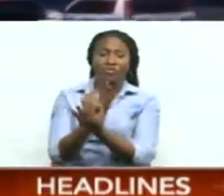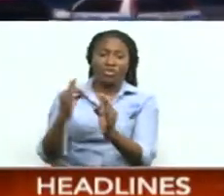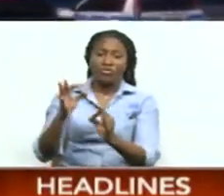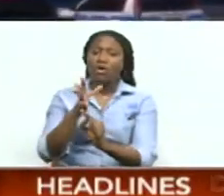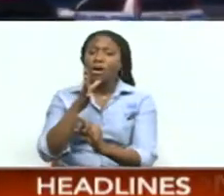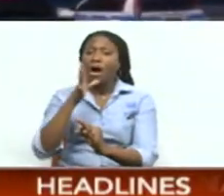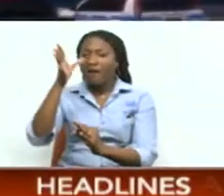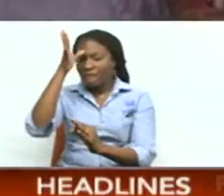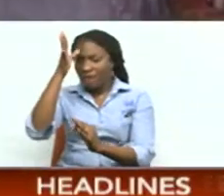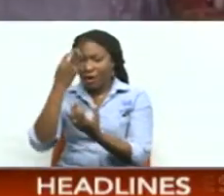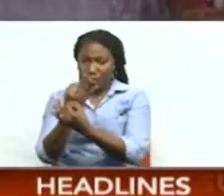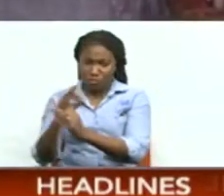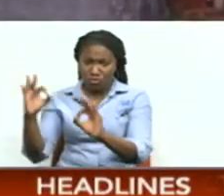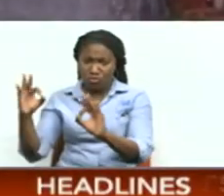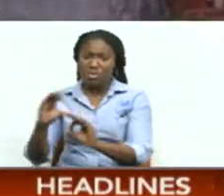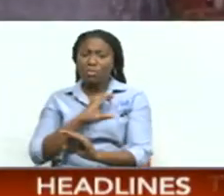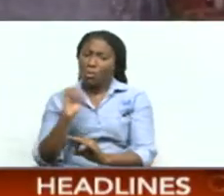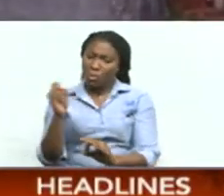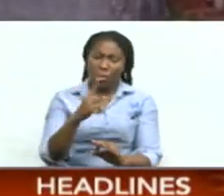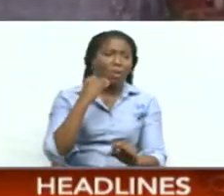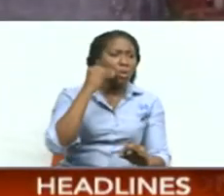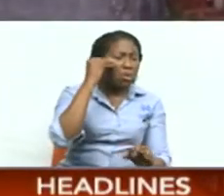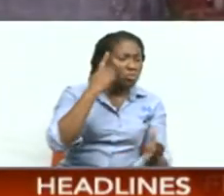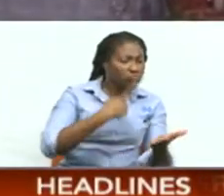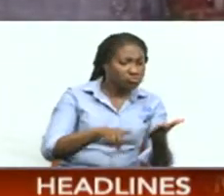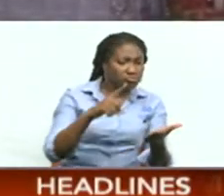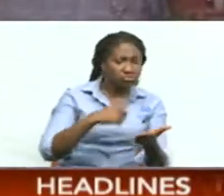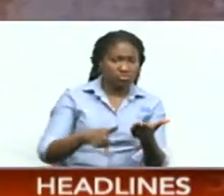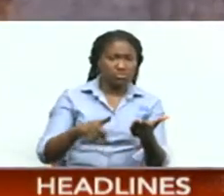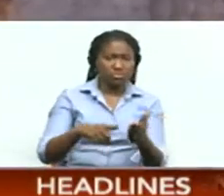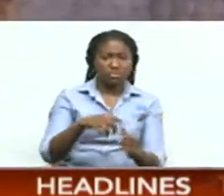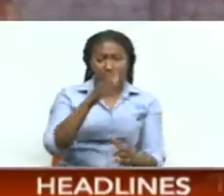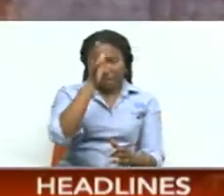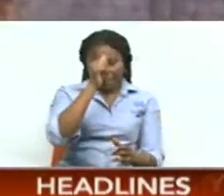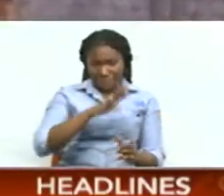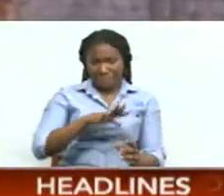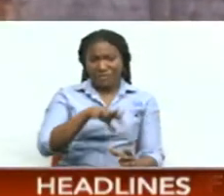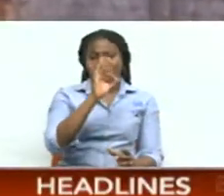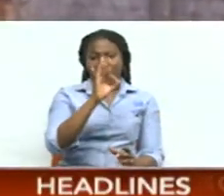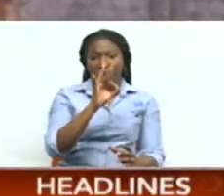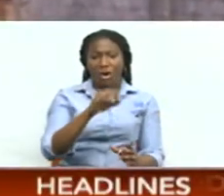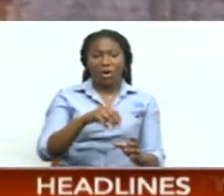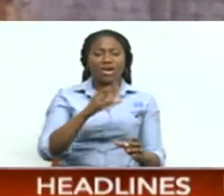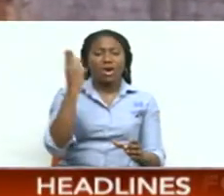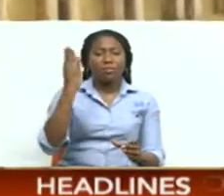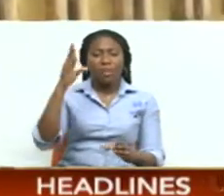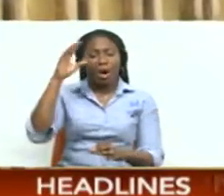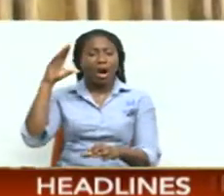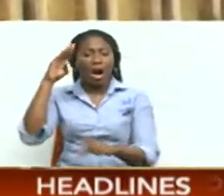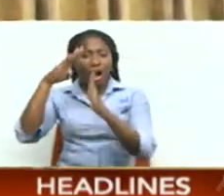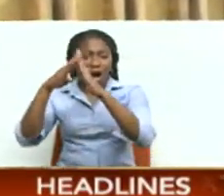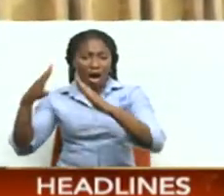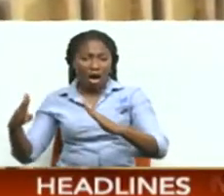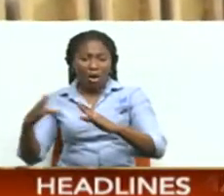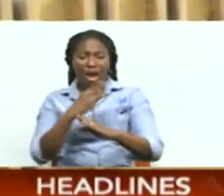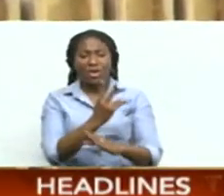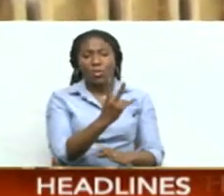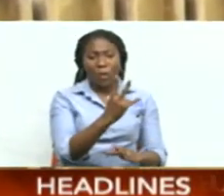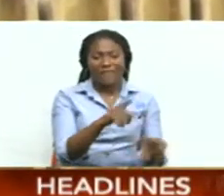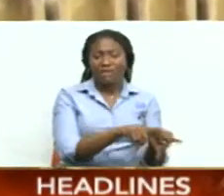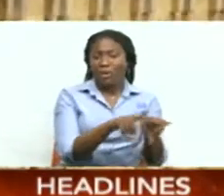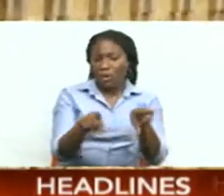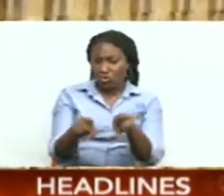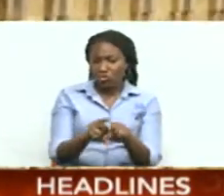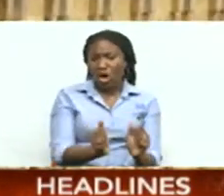relation to the discovery. Andrew Matoura was held at his brother's house in Tunapuna one day after the remains were found. His wife was also arrested